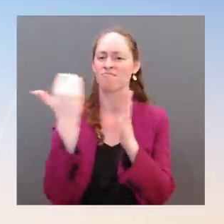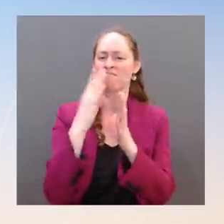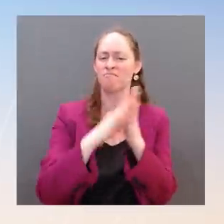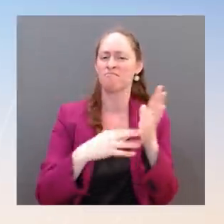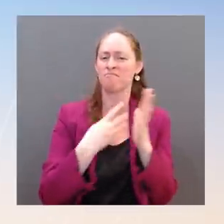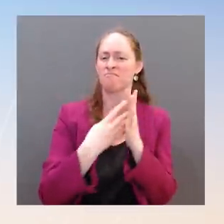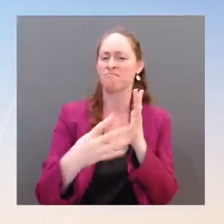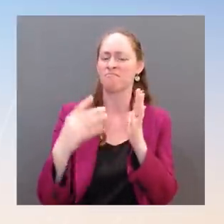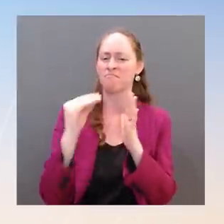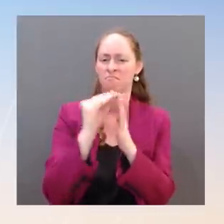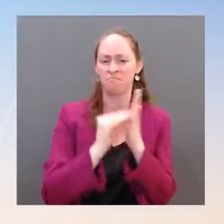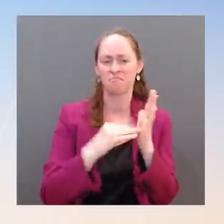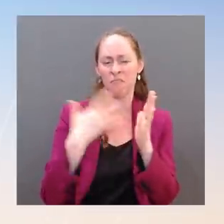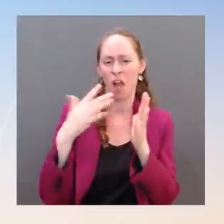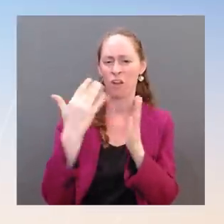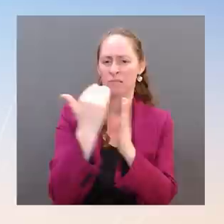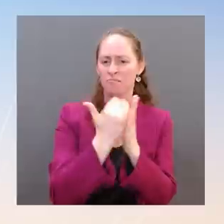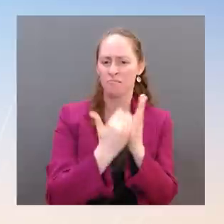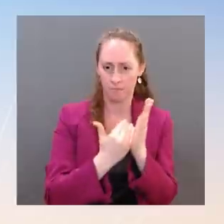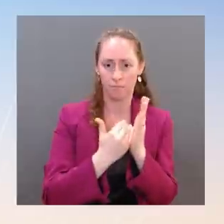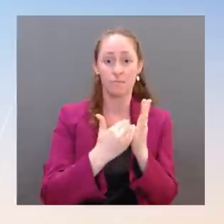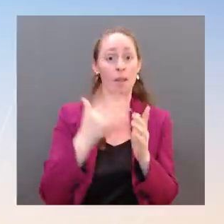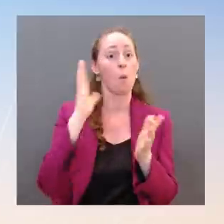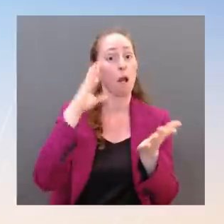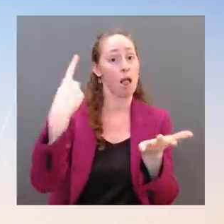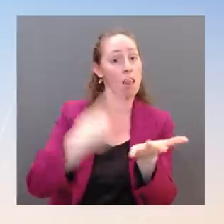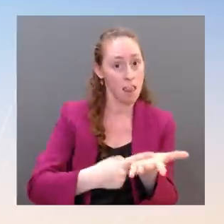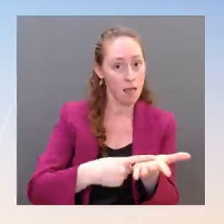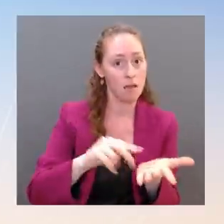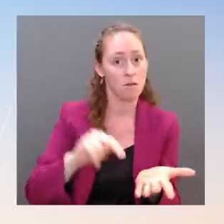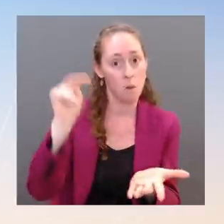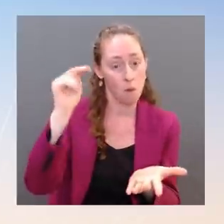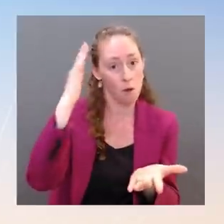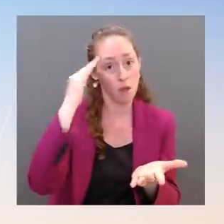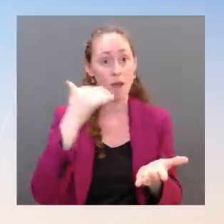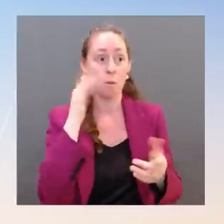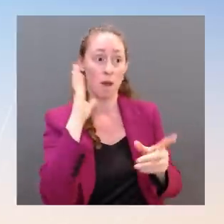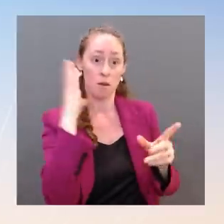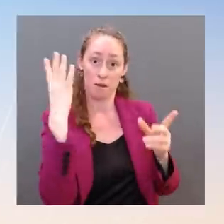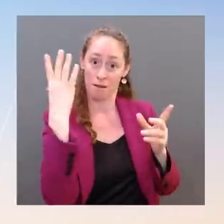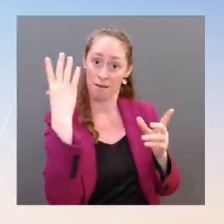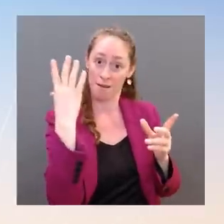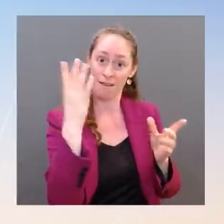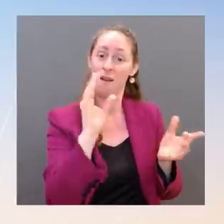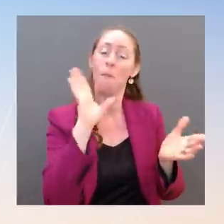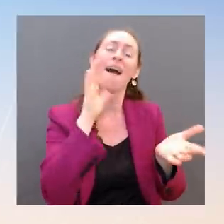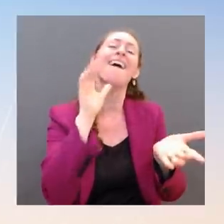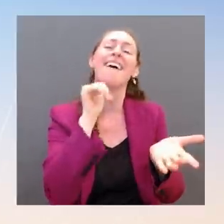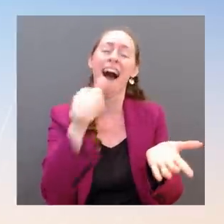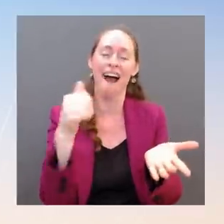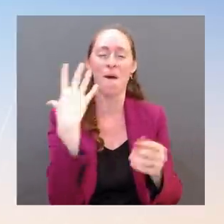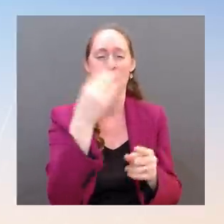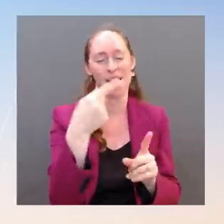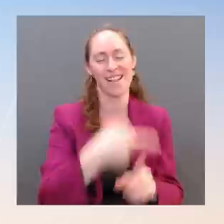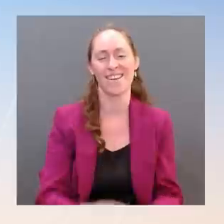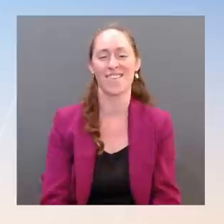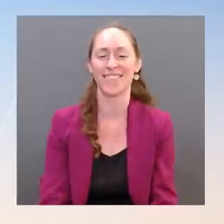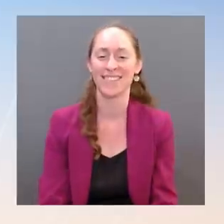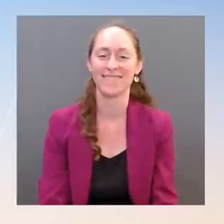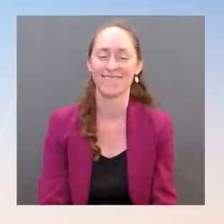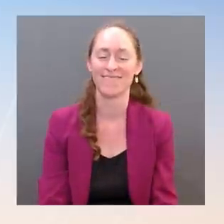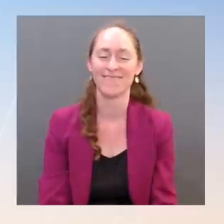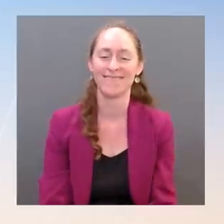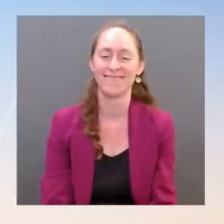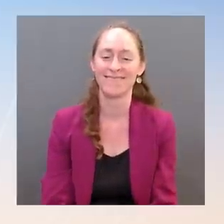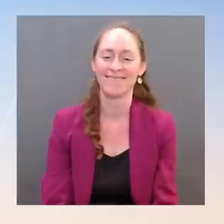North Korea. But he's not going to the DMZ. And just to just to reiterate here is that, as Vice President, he has been there before. The